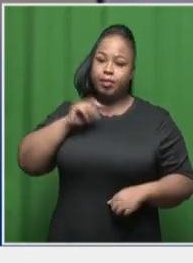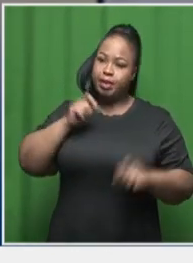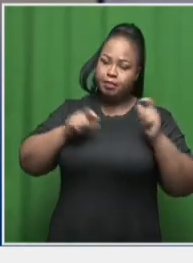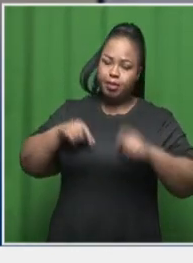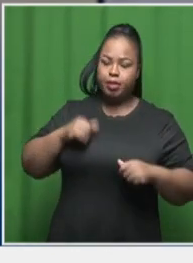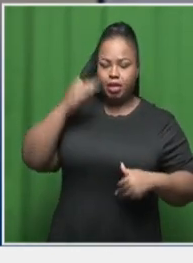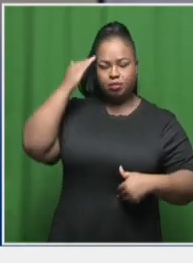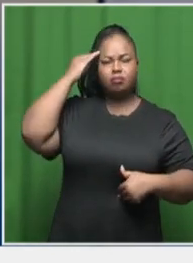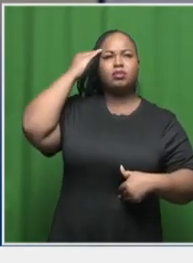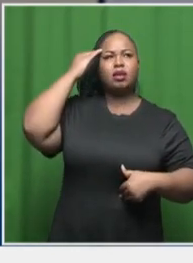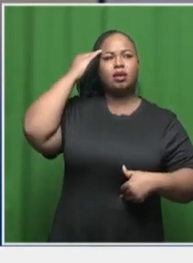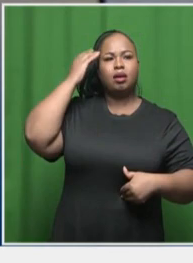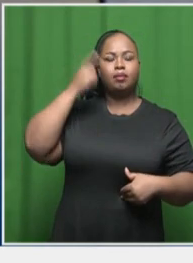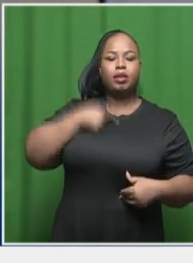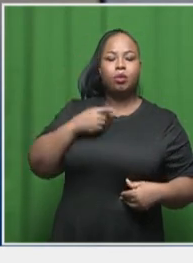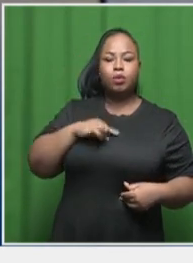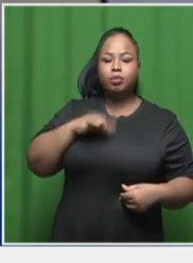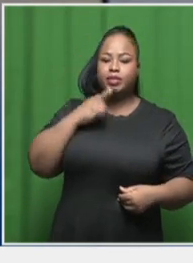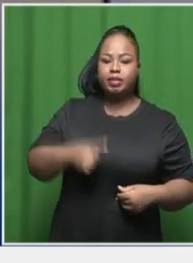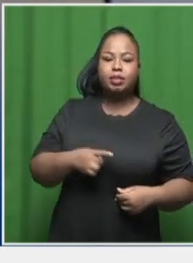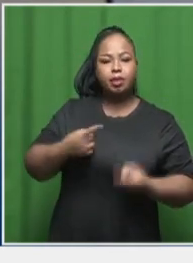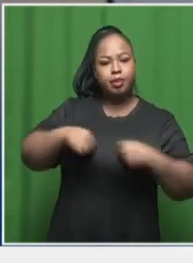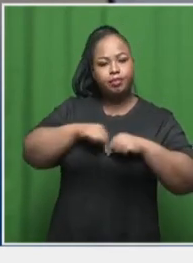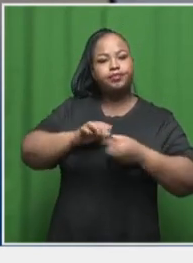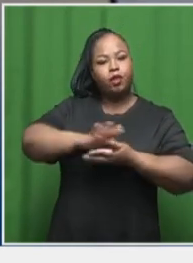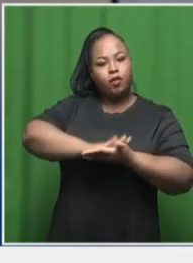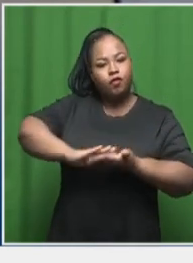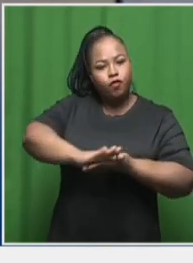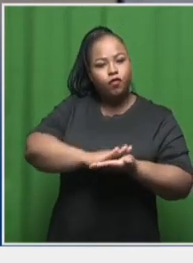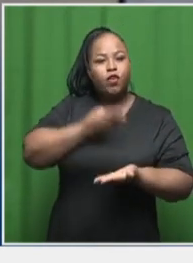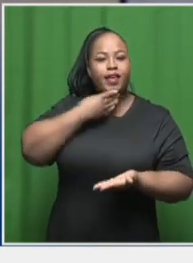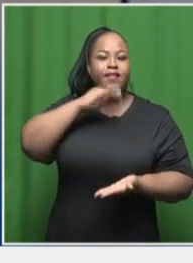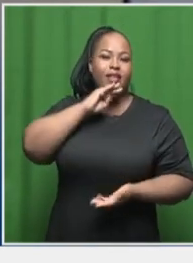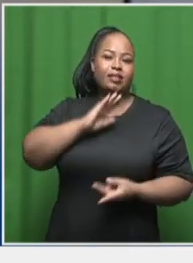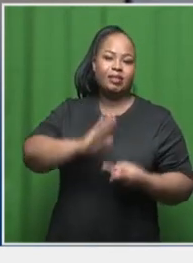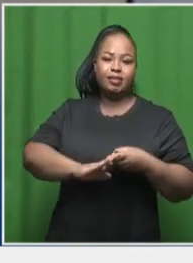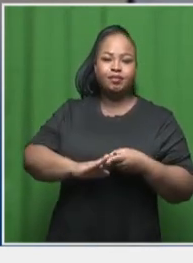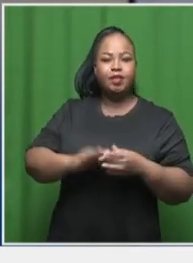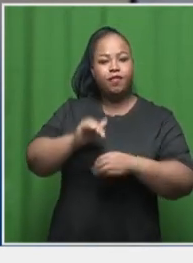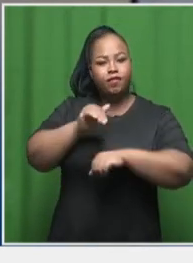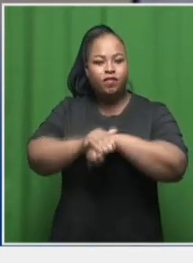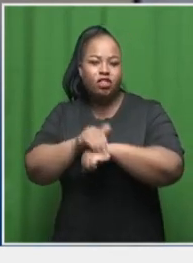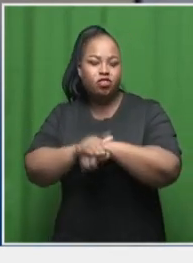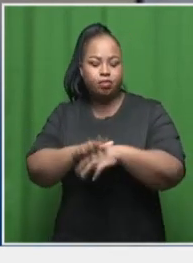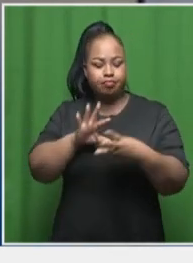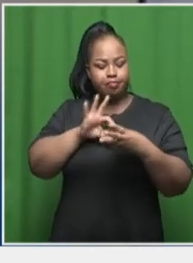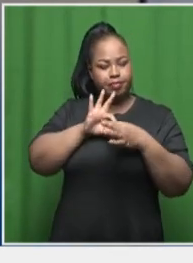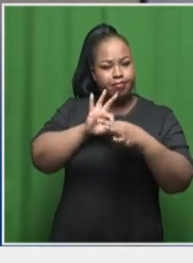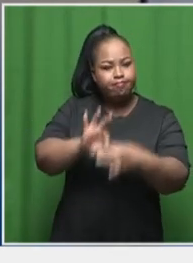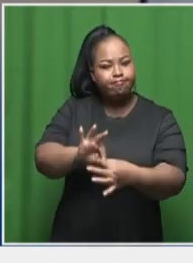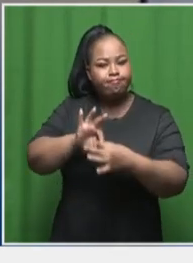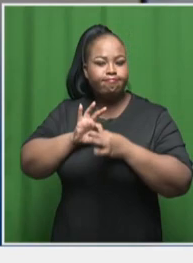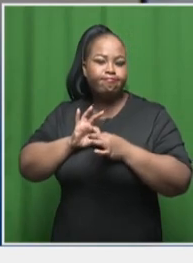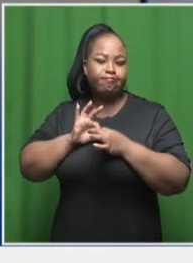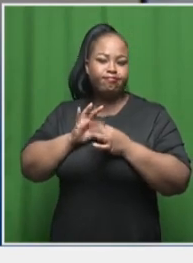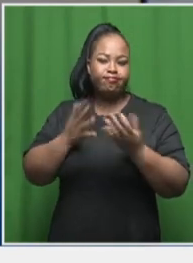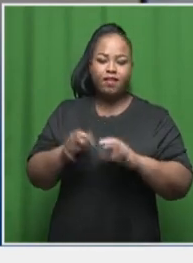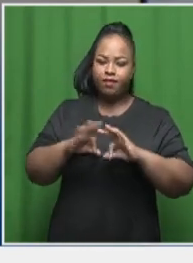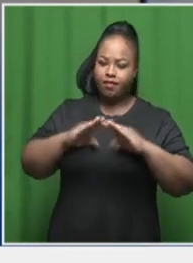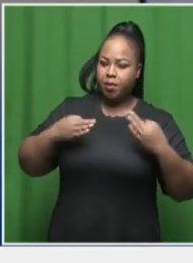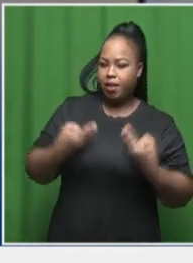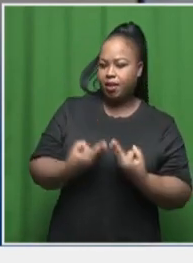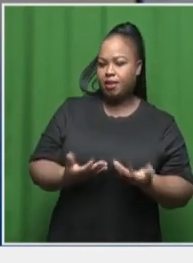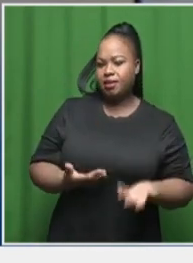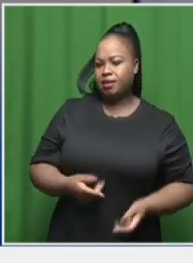their minds about like how I say it's about forgiveness, right? It's about friendship. It's about togetherness. It's about, um, family,